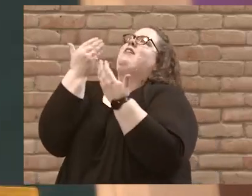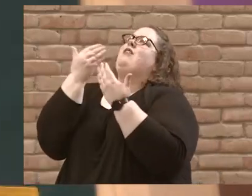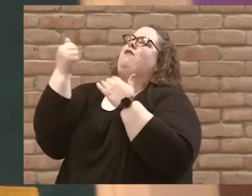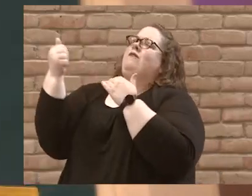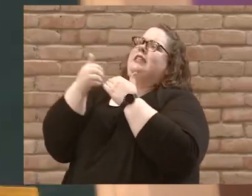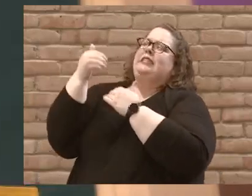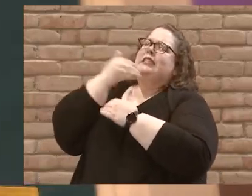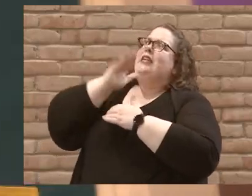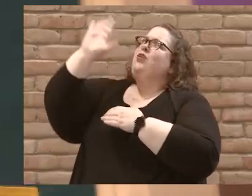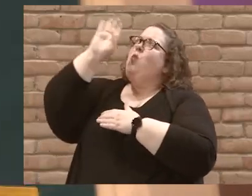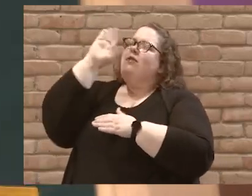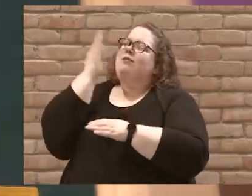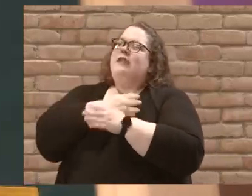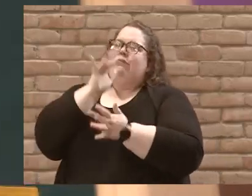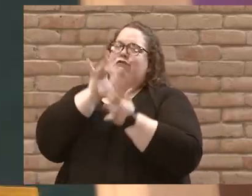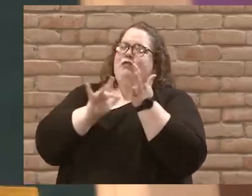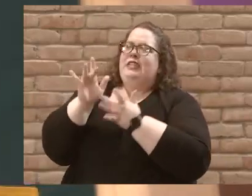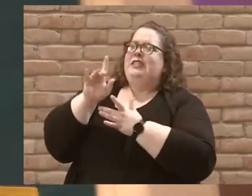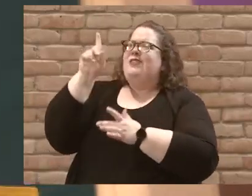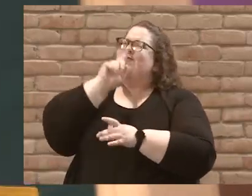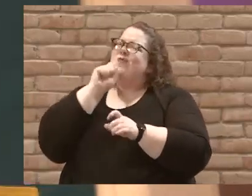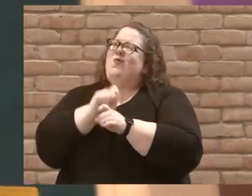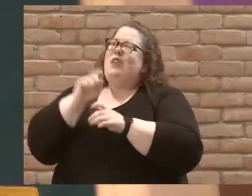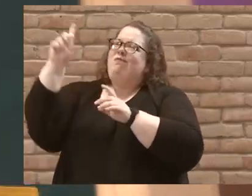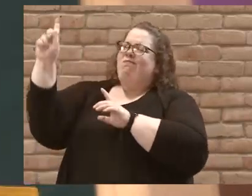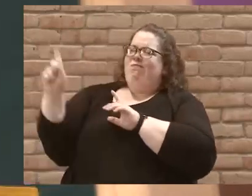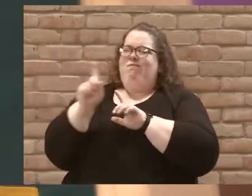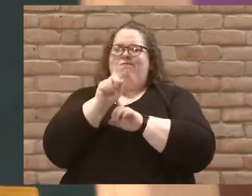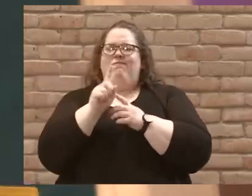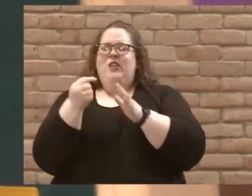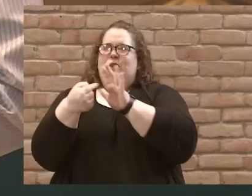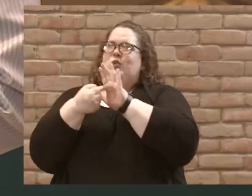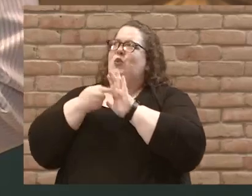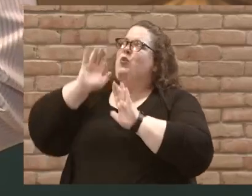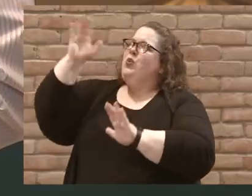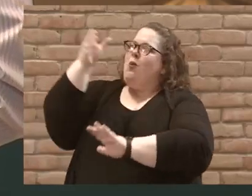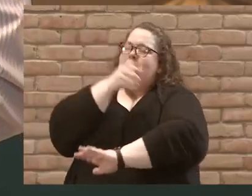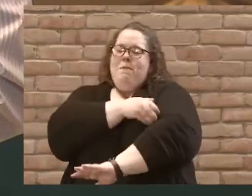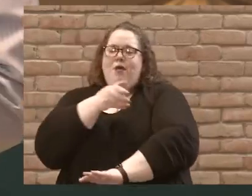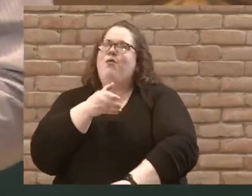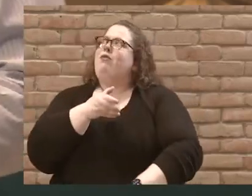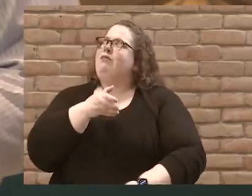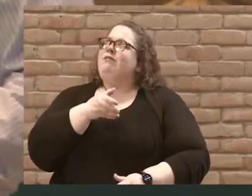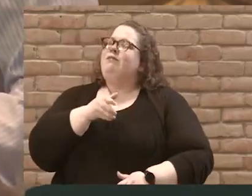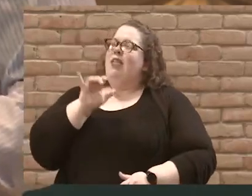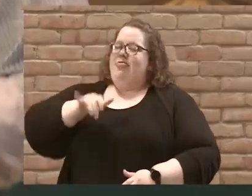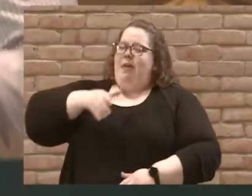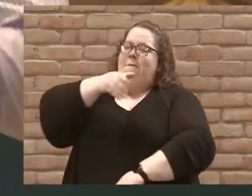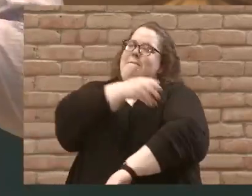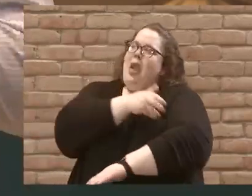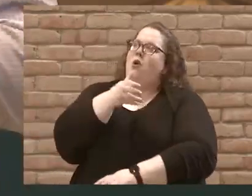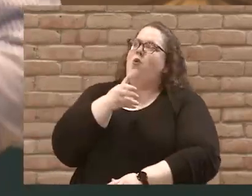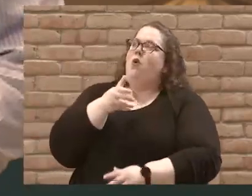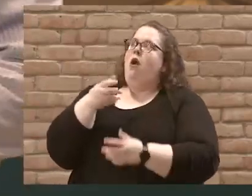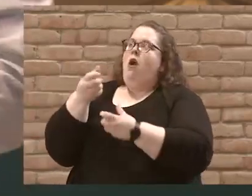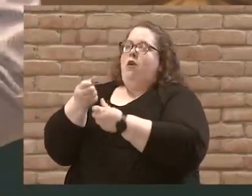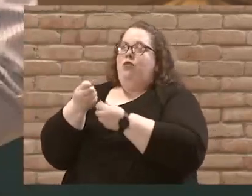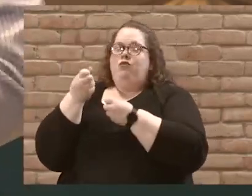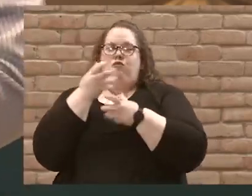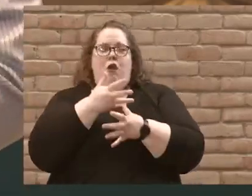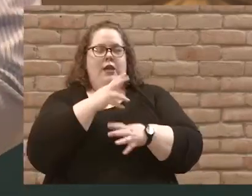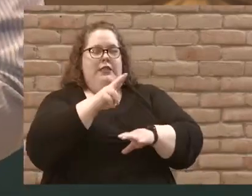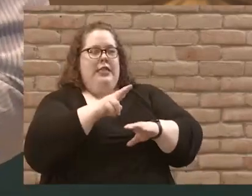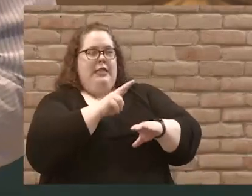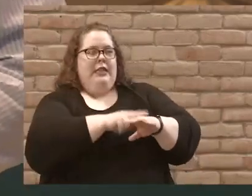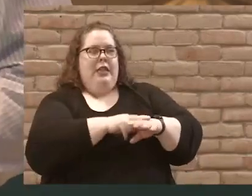in the flesh to show us your power, a power that can cause nature